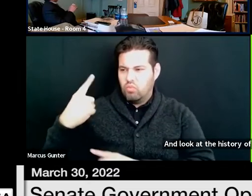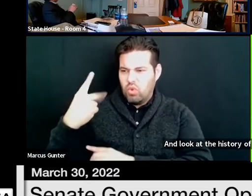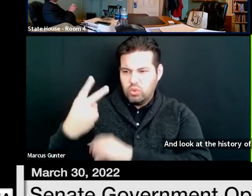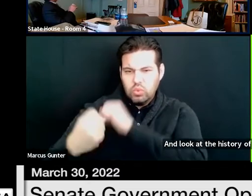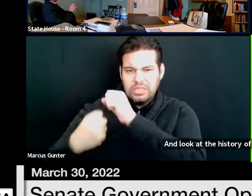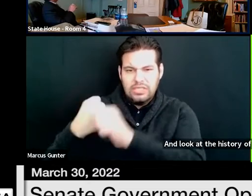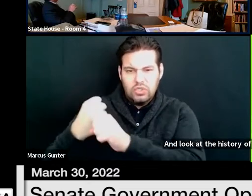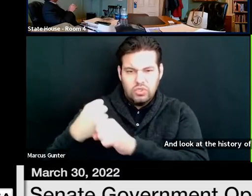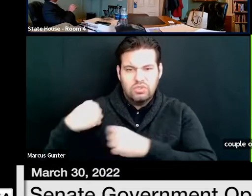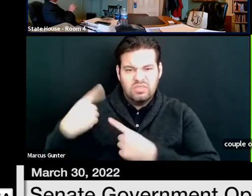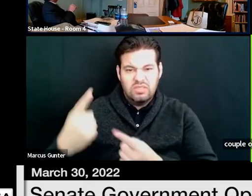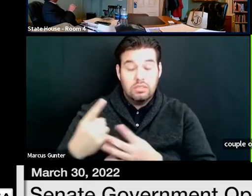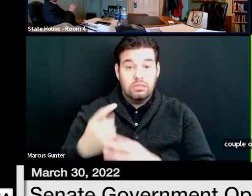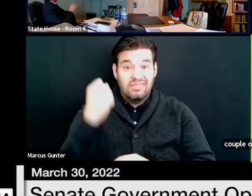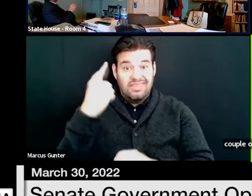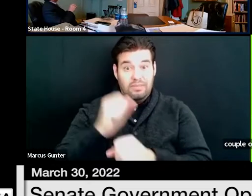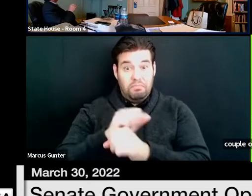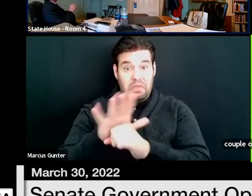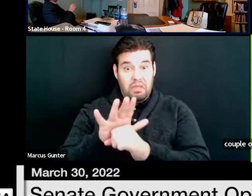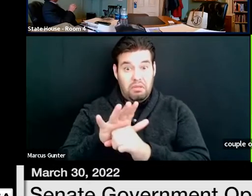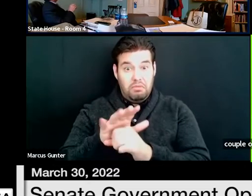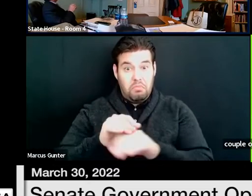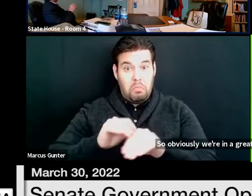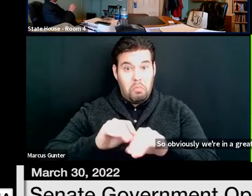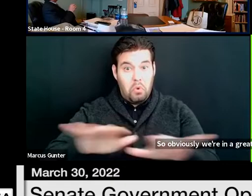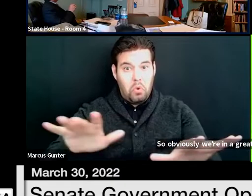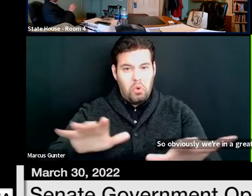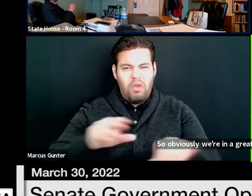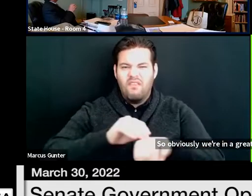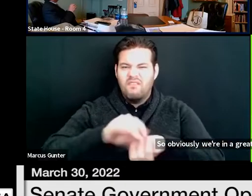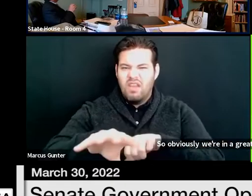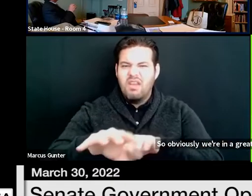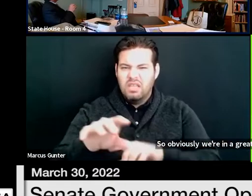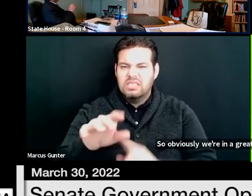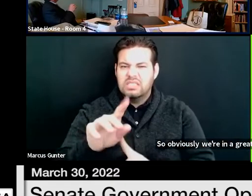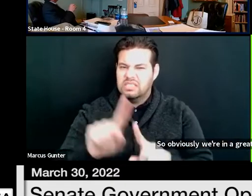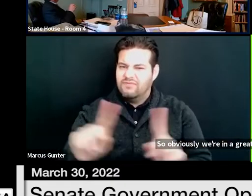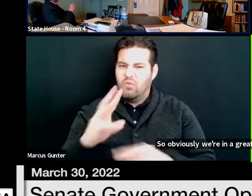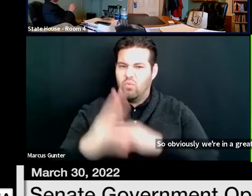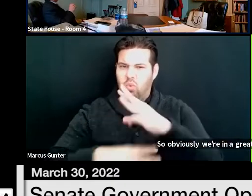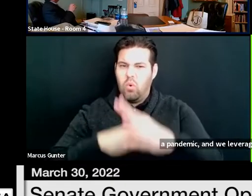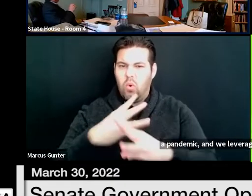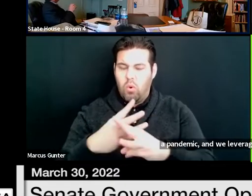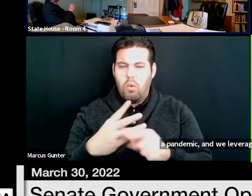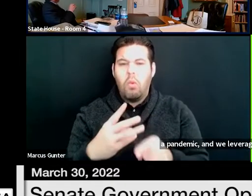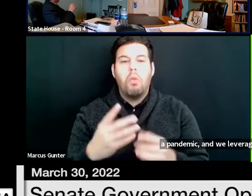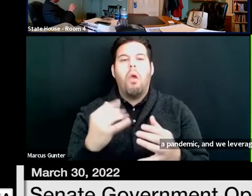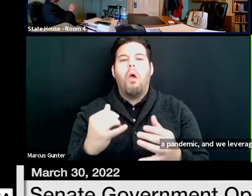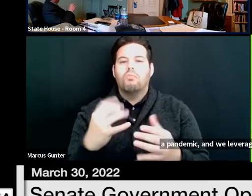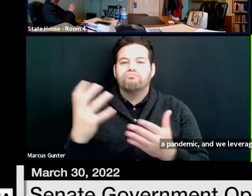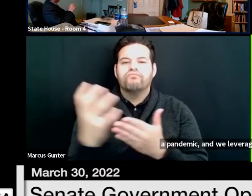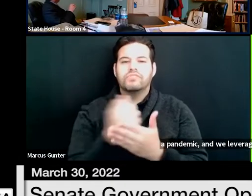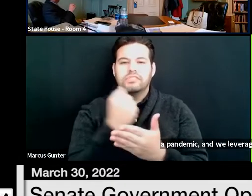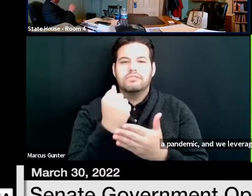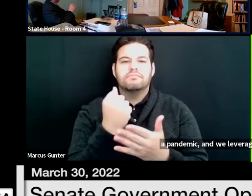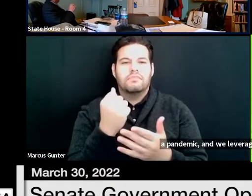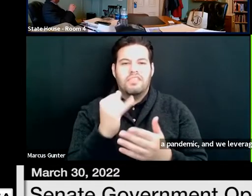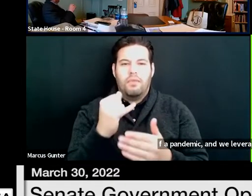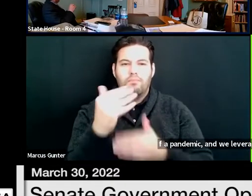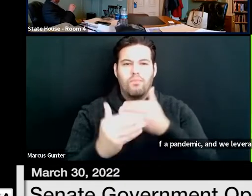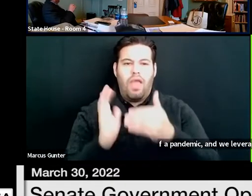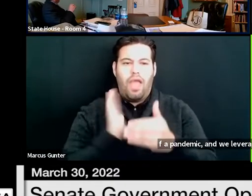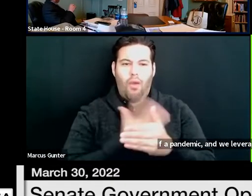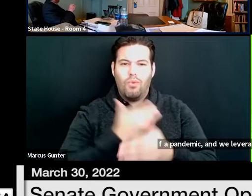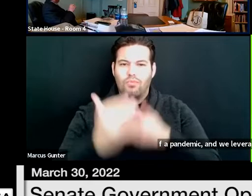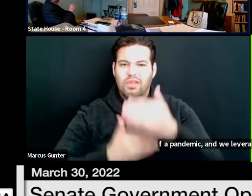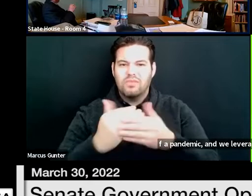new world courtesy of a pandemic, and we leverage that time frame to make our entire process much more transparent and accessible